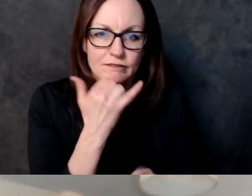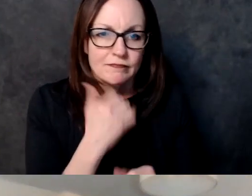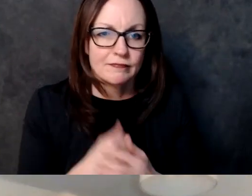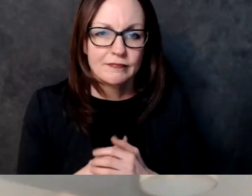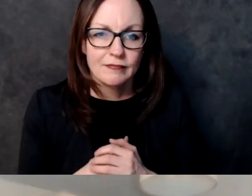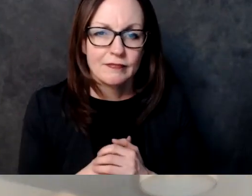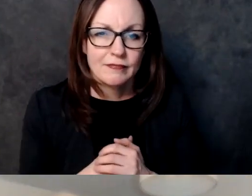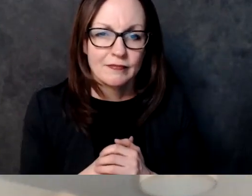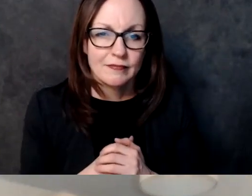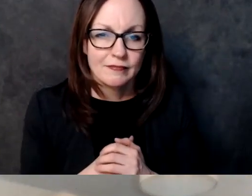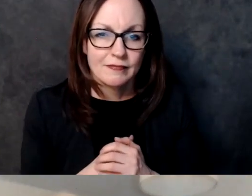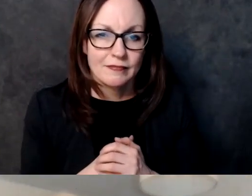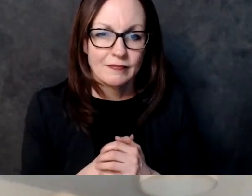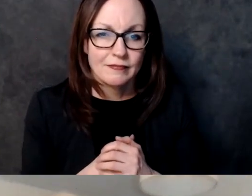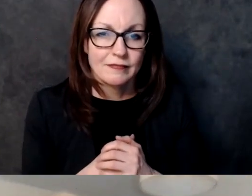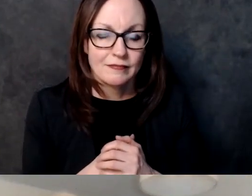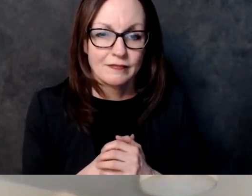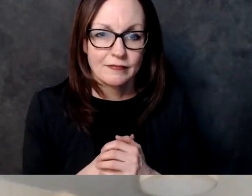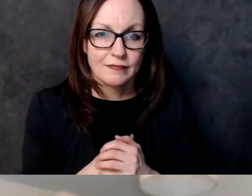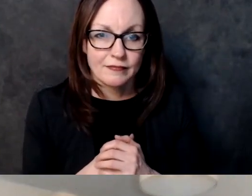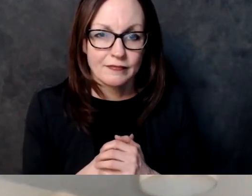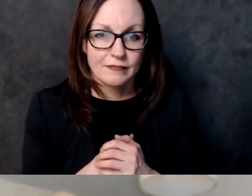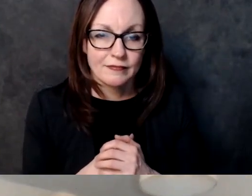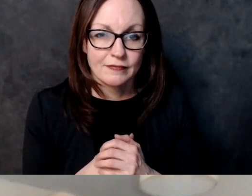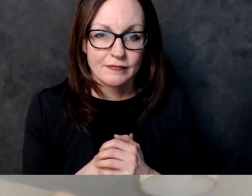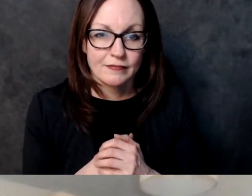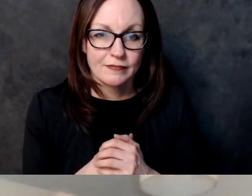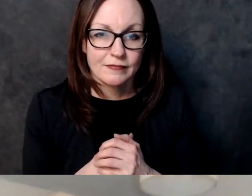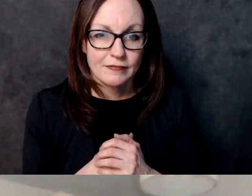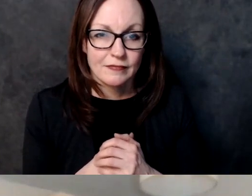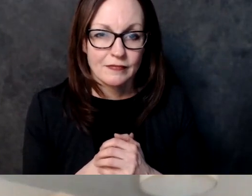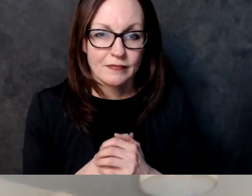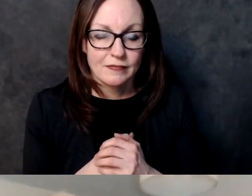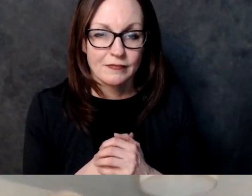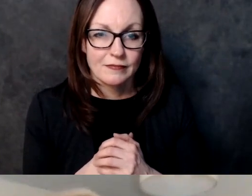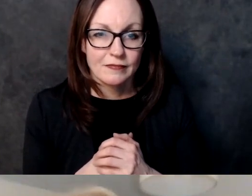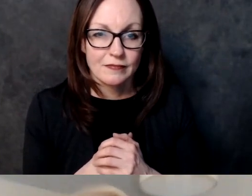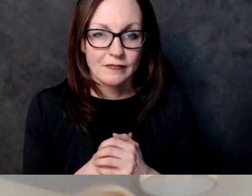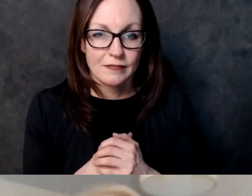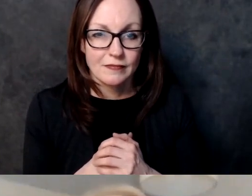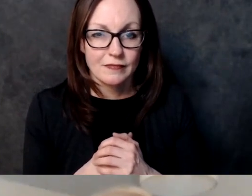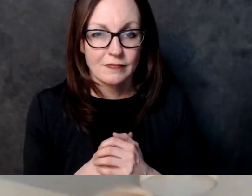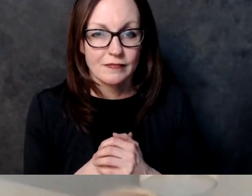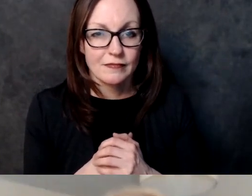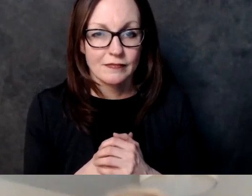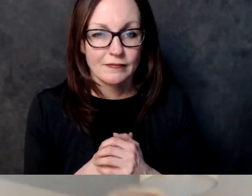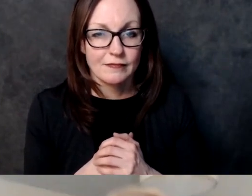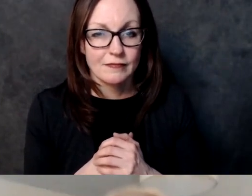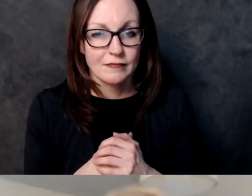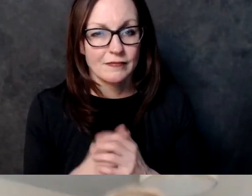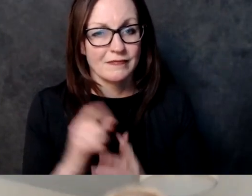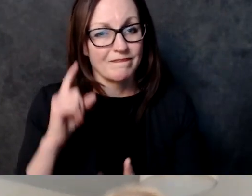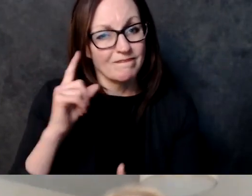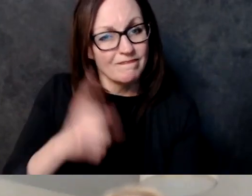control in other words if a school teacher would be on camera treating a nine-year-old kid like that who's handcuffed